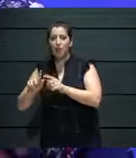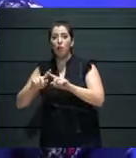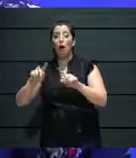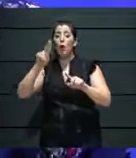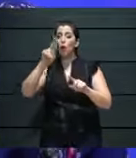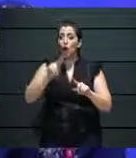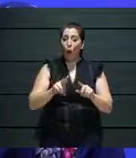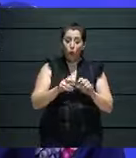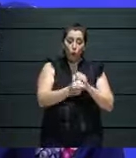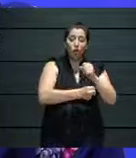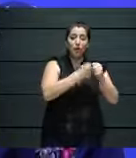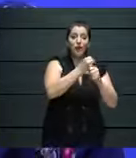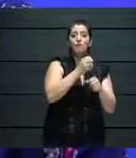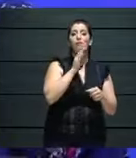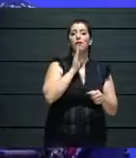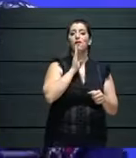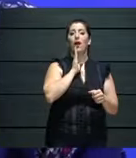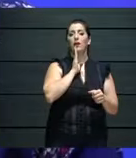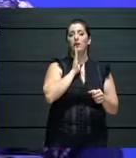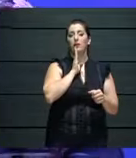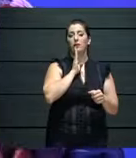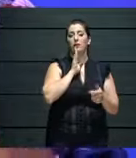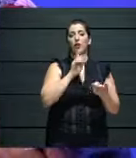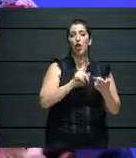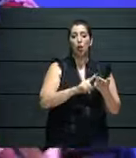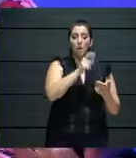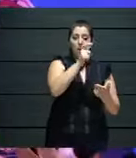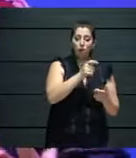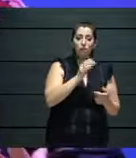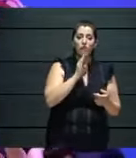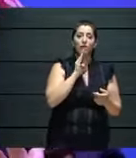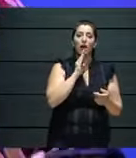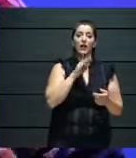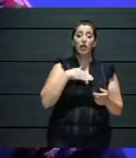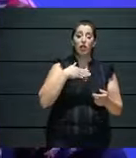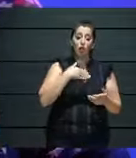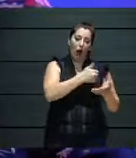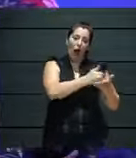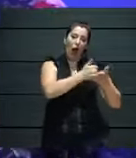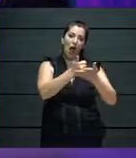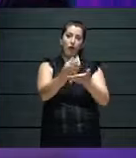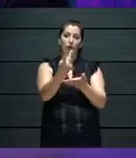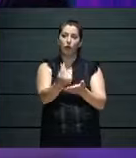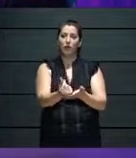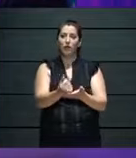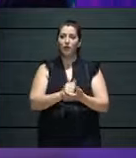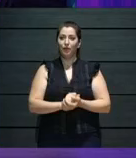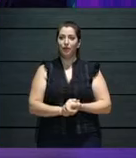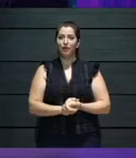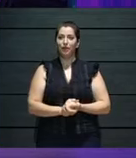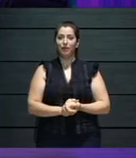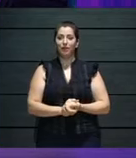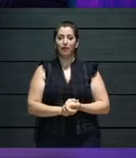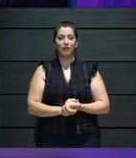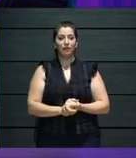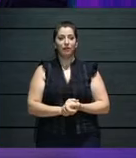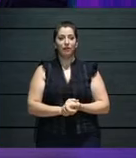The entrepreneurial element is, you know, top on the agenda. And speaking about this, I think...